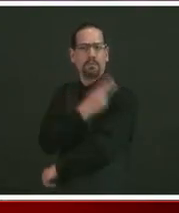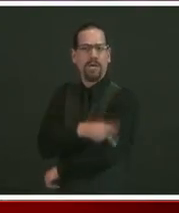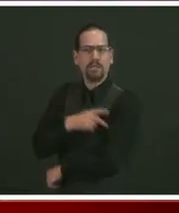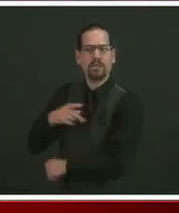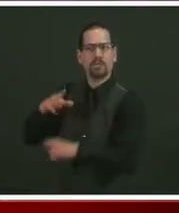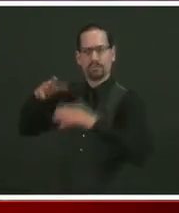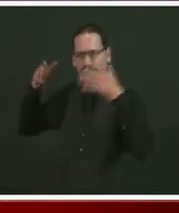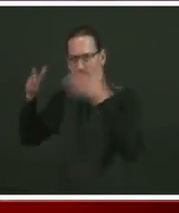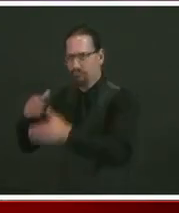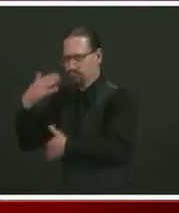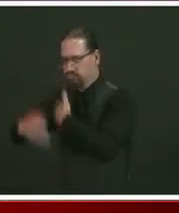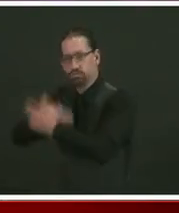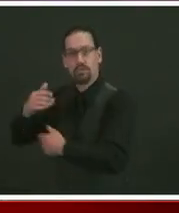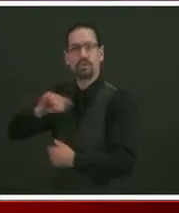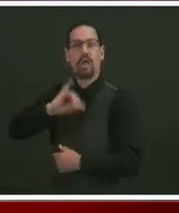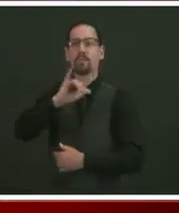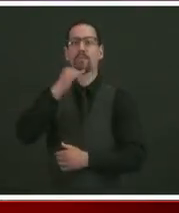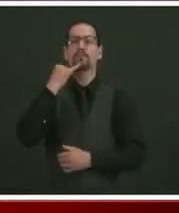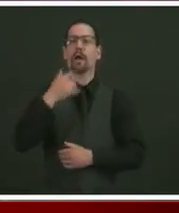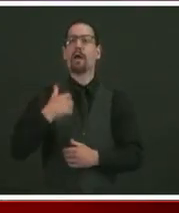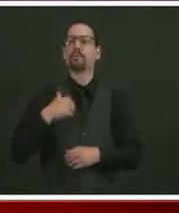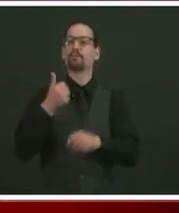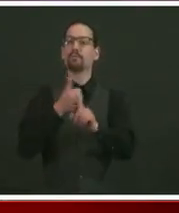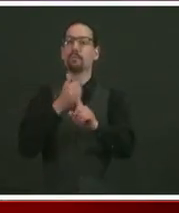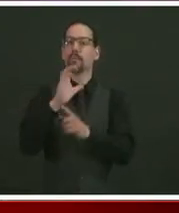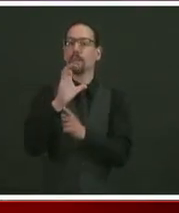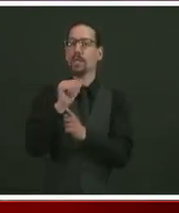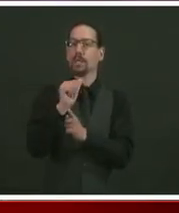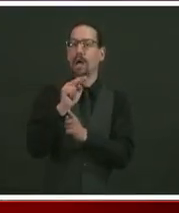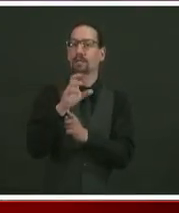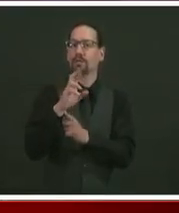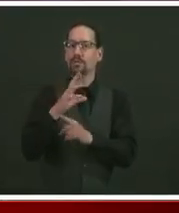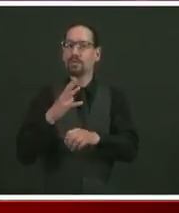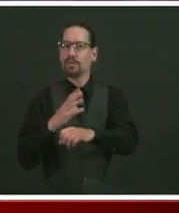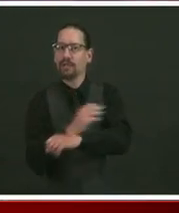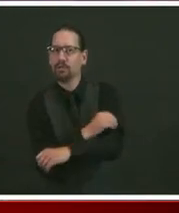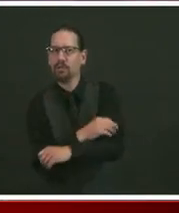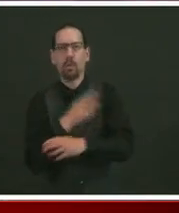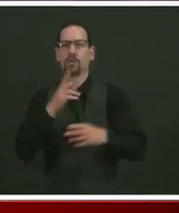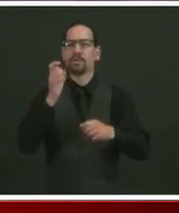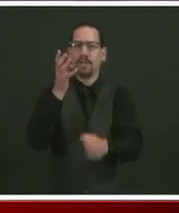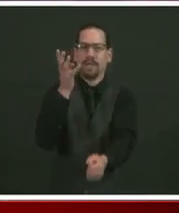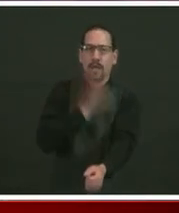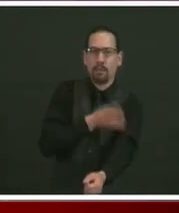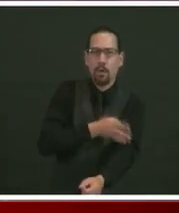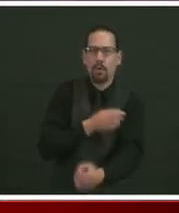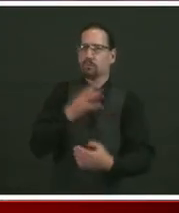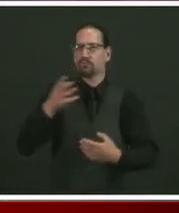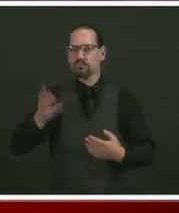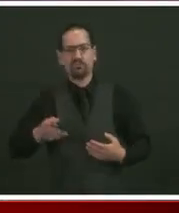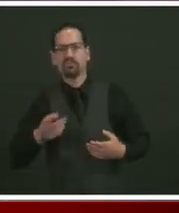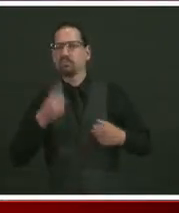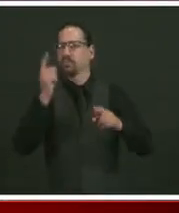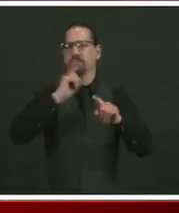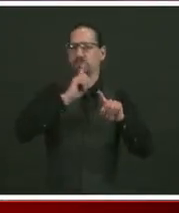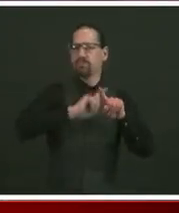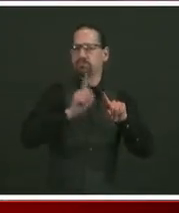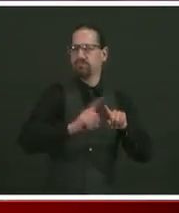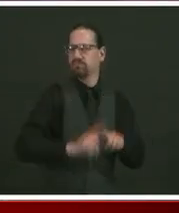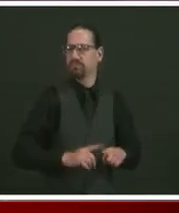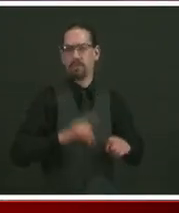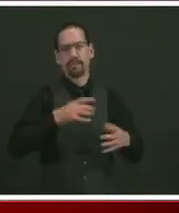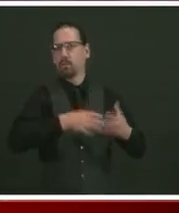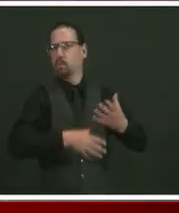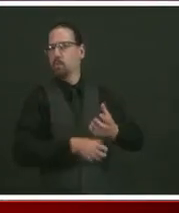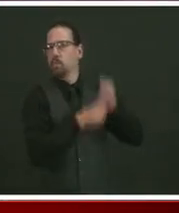testing or procedures or surgeries. And it's time that